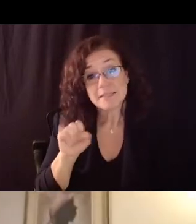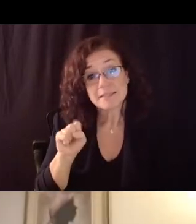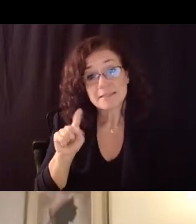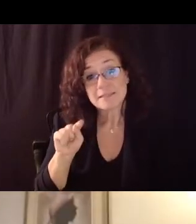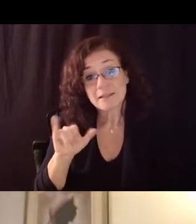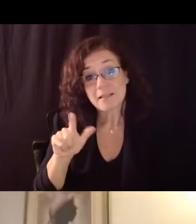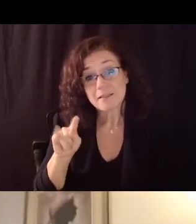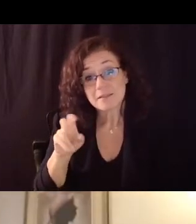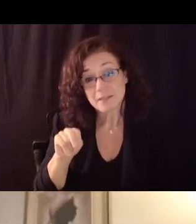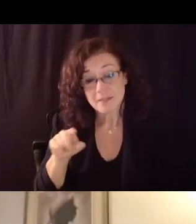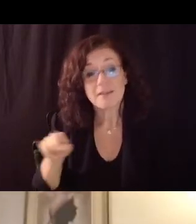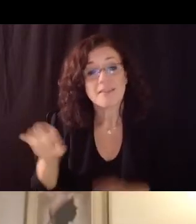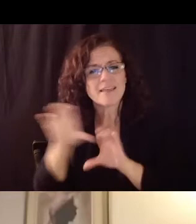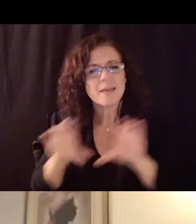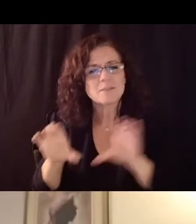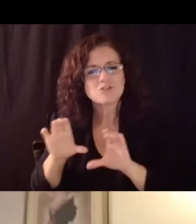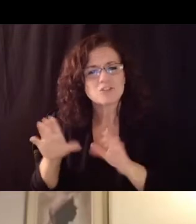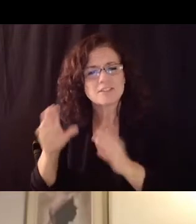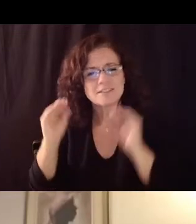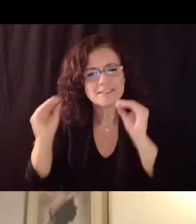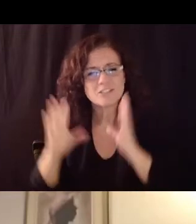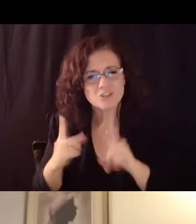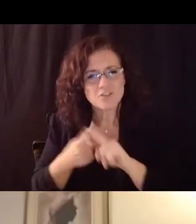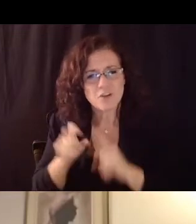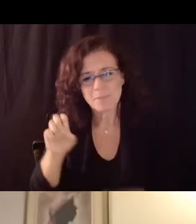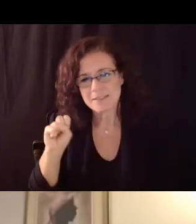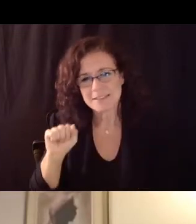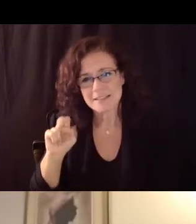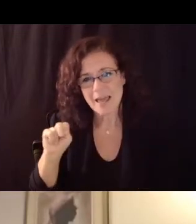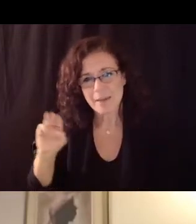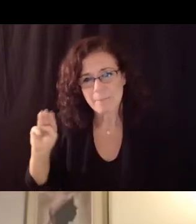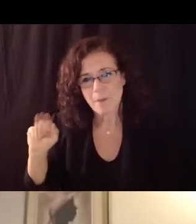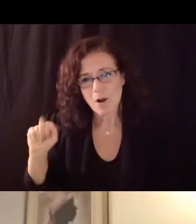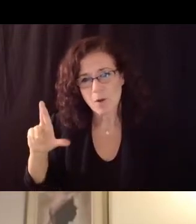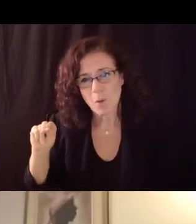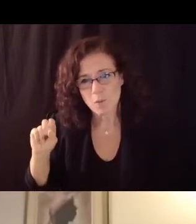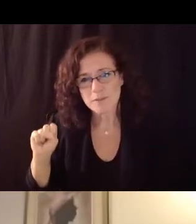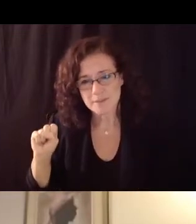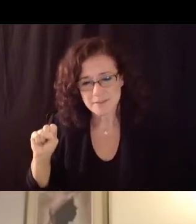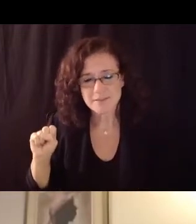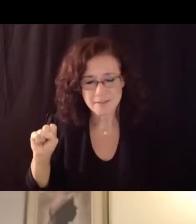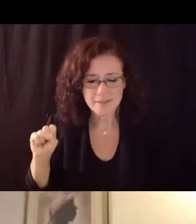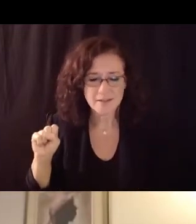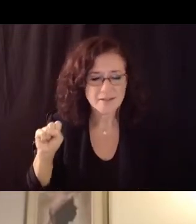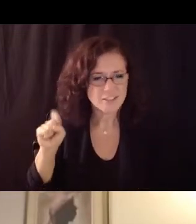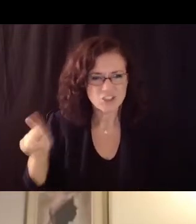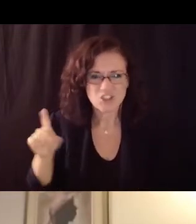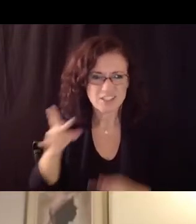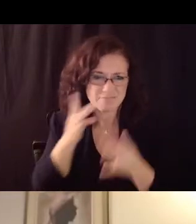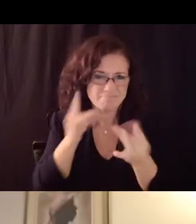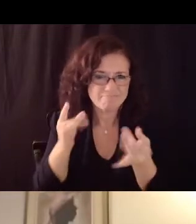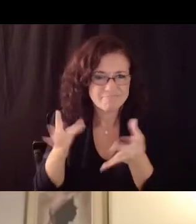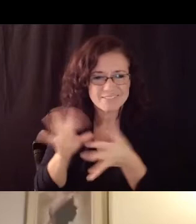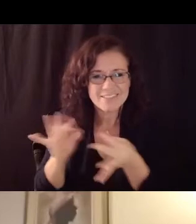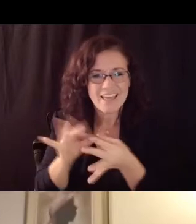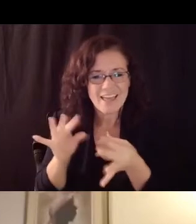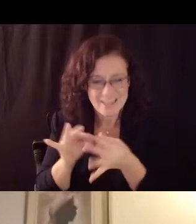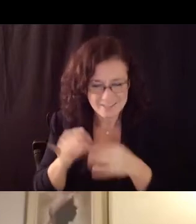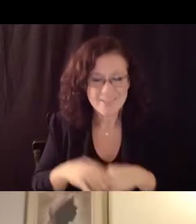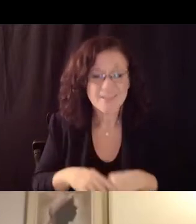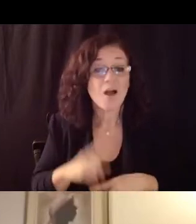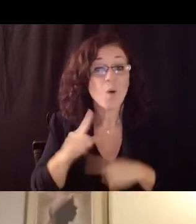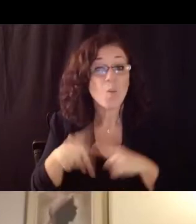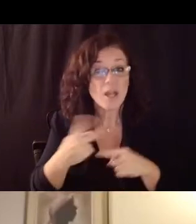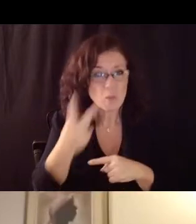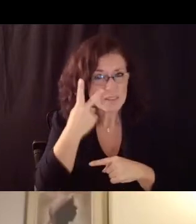said so eloquently about the you know it seems as though when you're just seeing this in a proposal i know it's